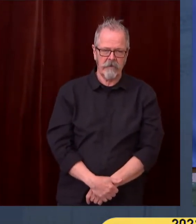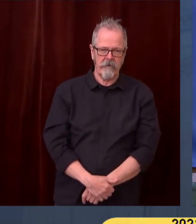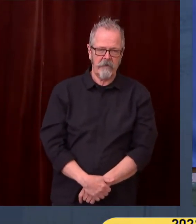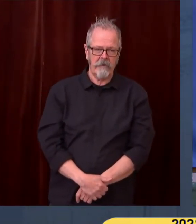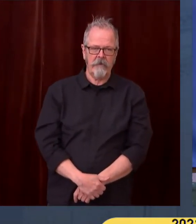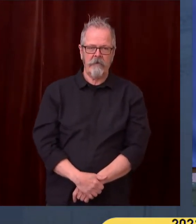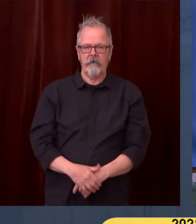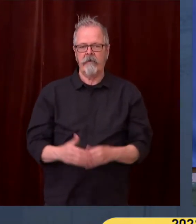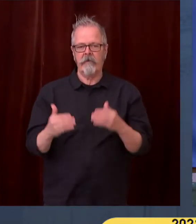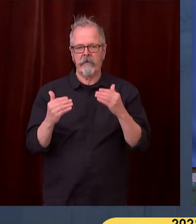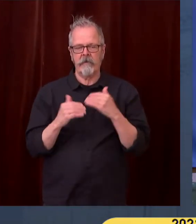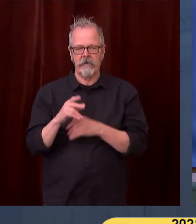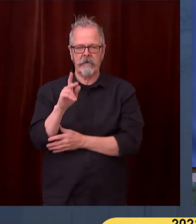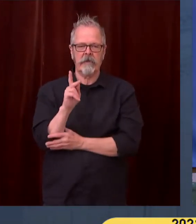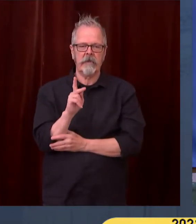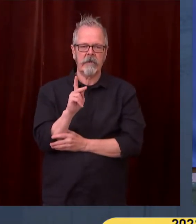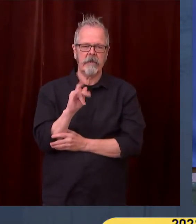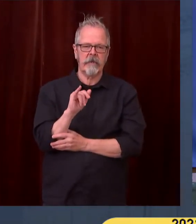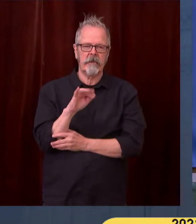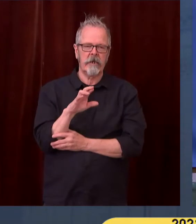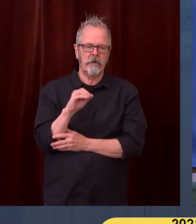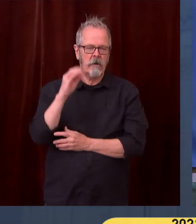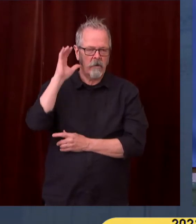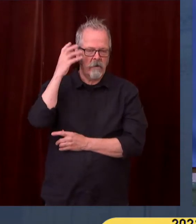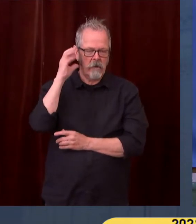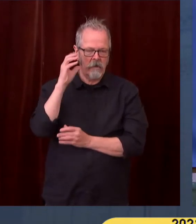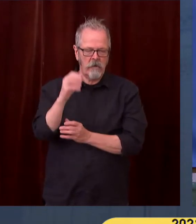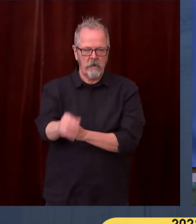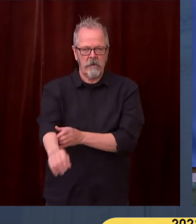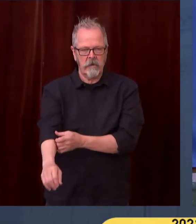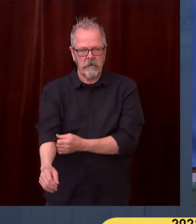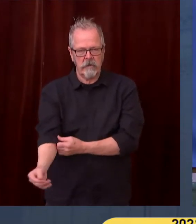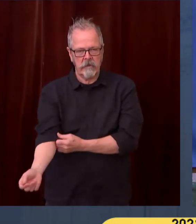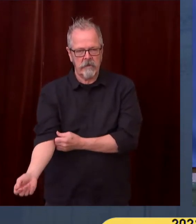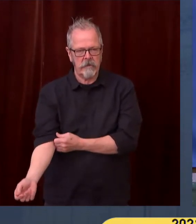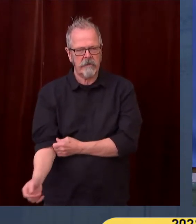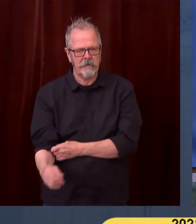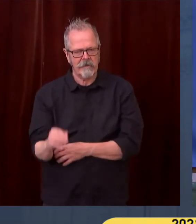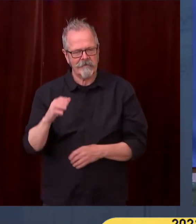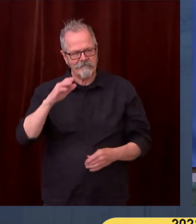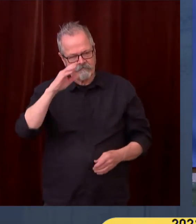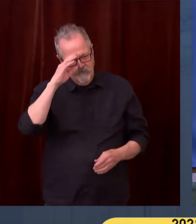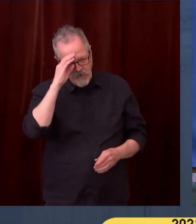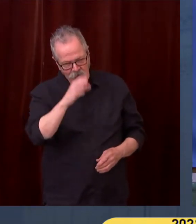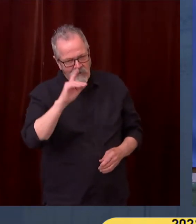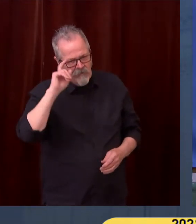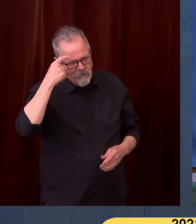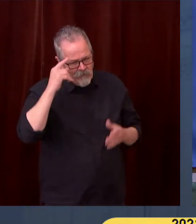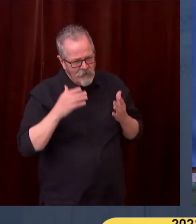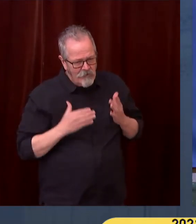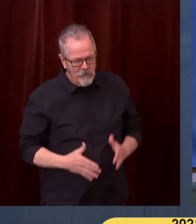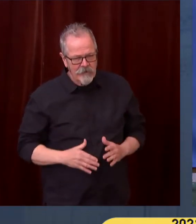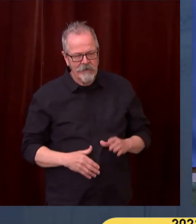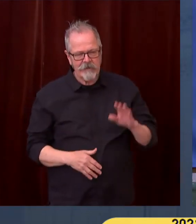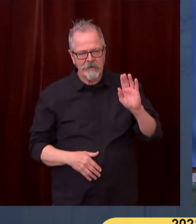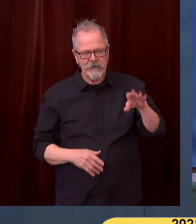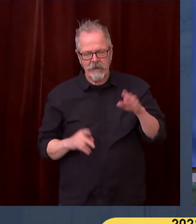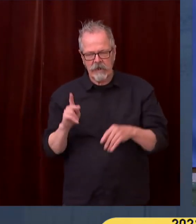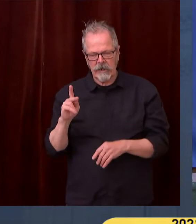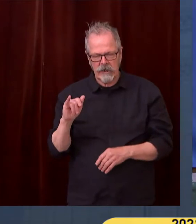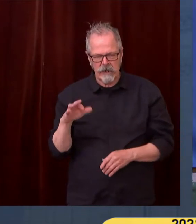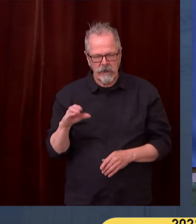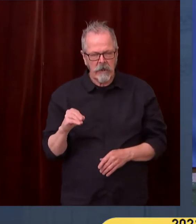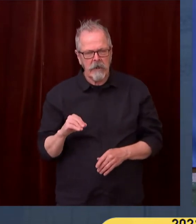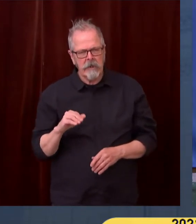Hi, Governor. Some time back, I believe you said that you didn't expect to have any requirements for vaccine